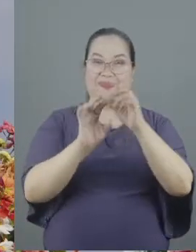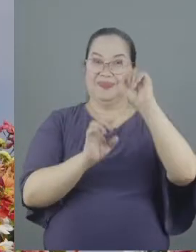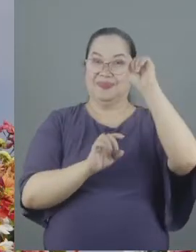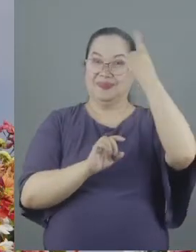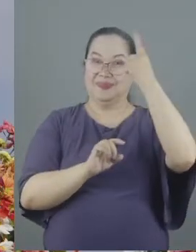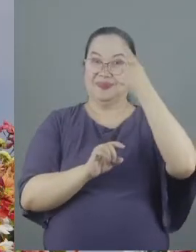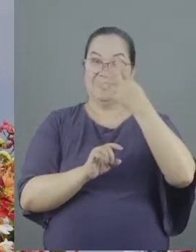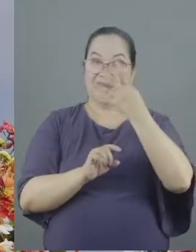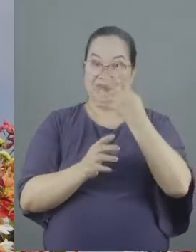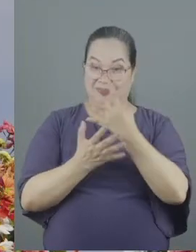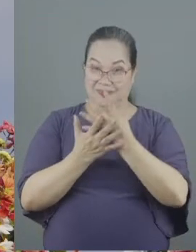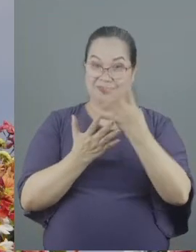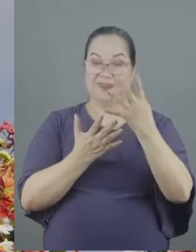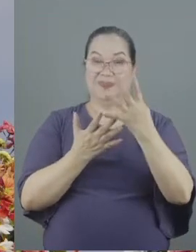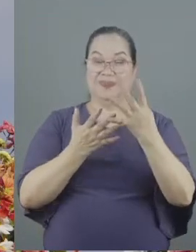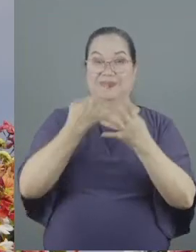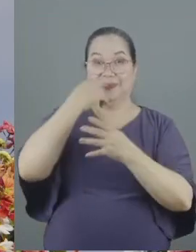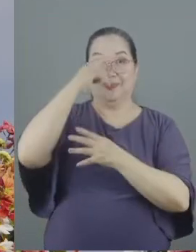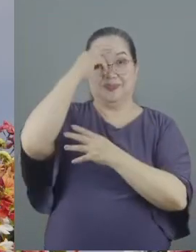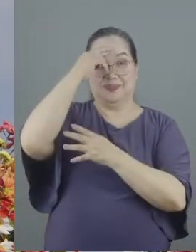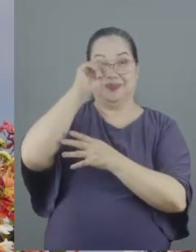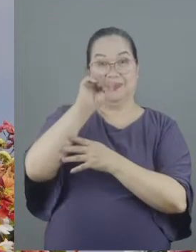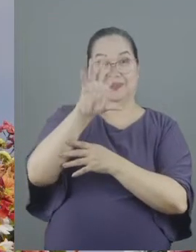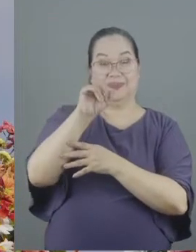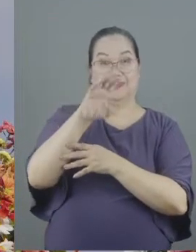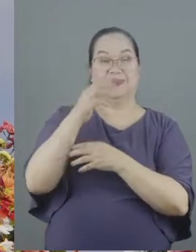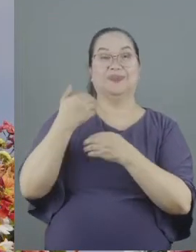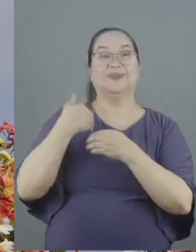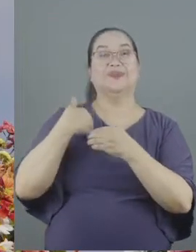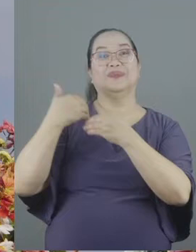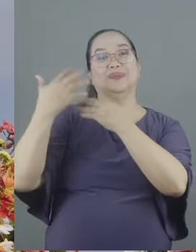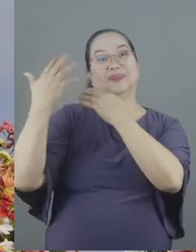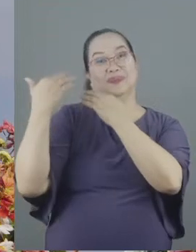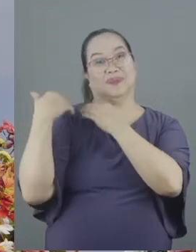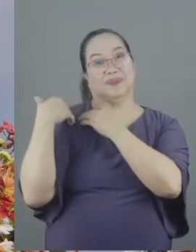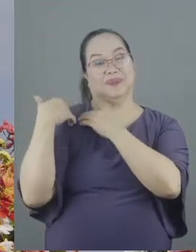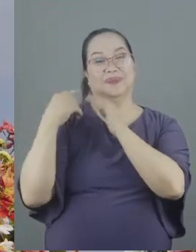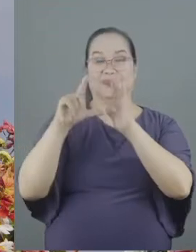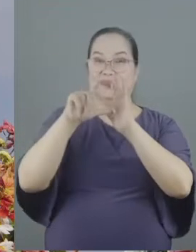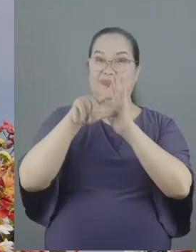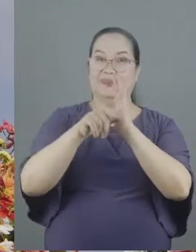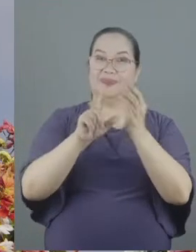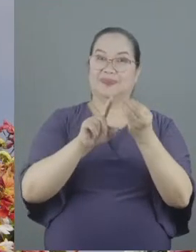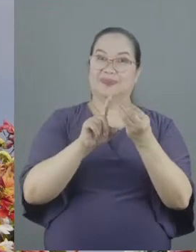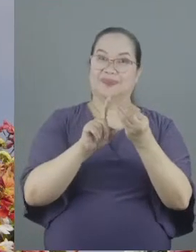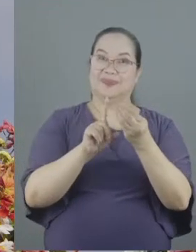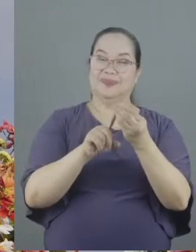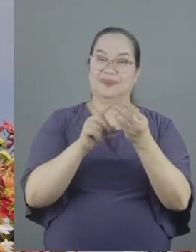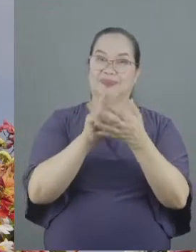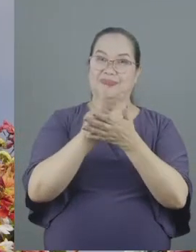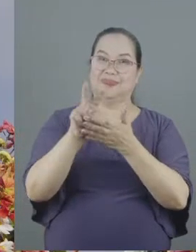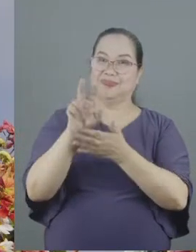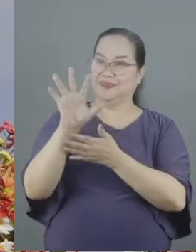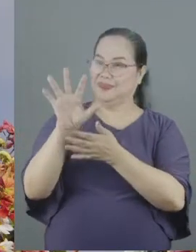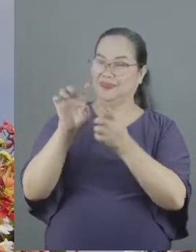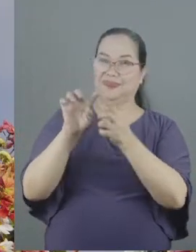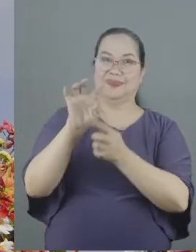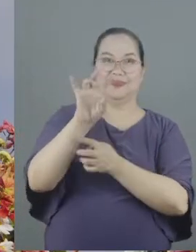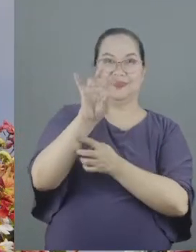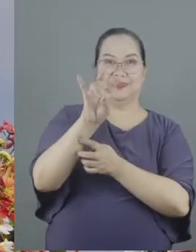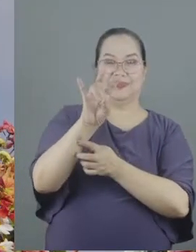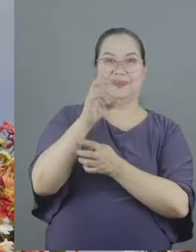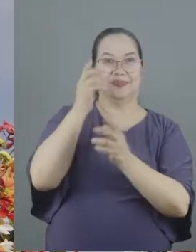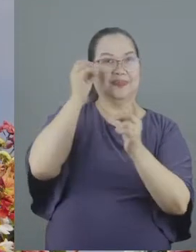verses of Romans 4 15 we see the obligation later on in verses 5 to 7 we will see the